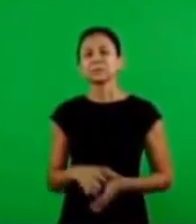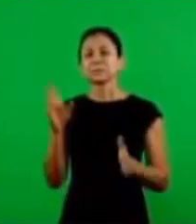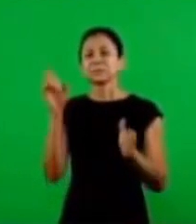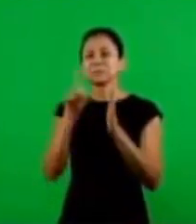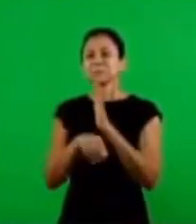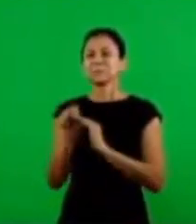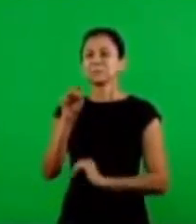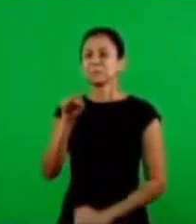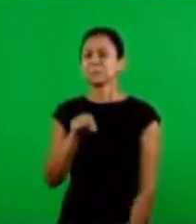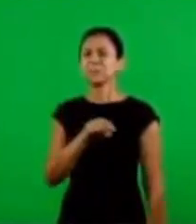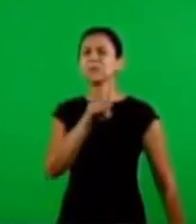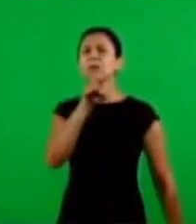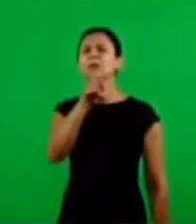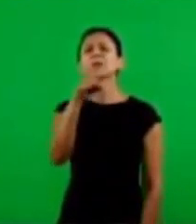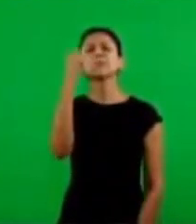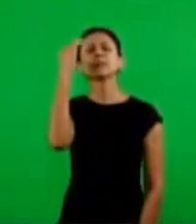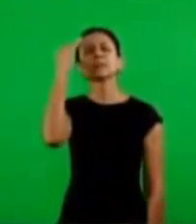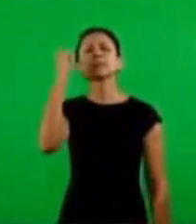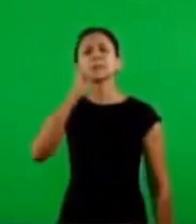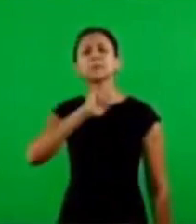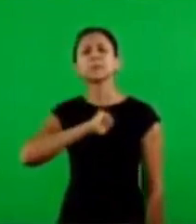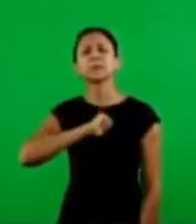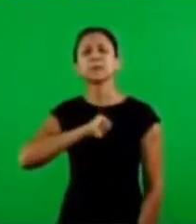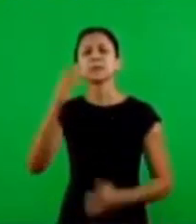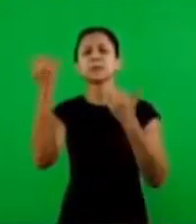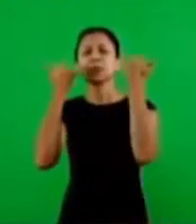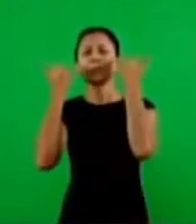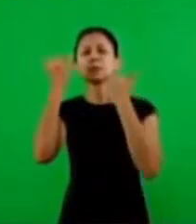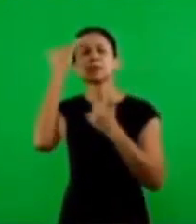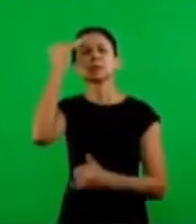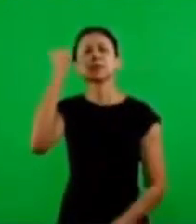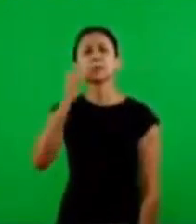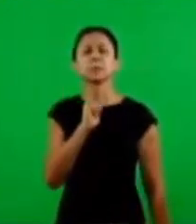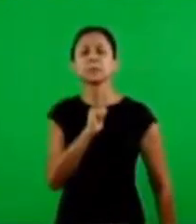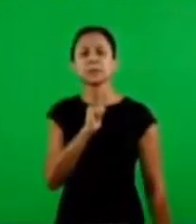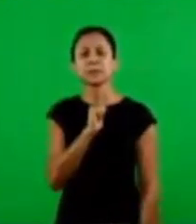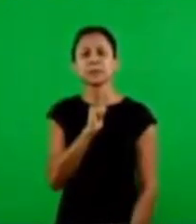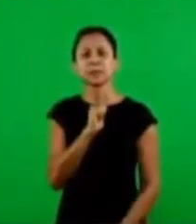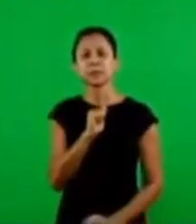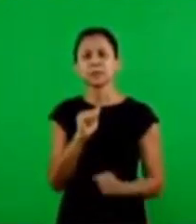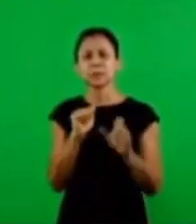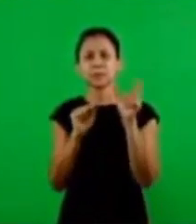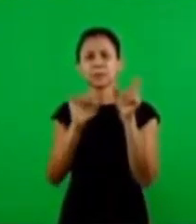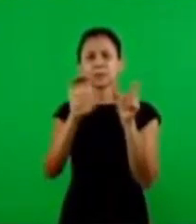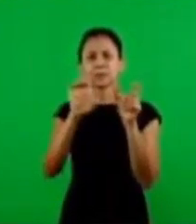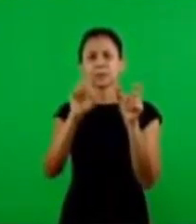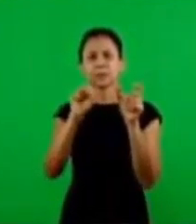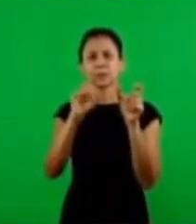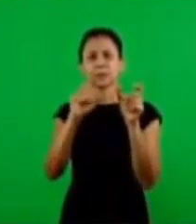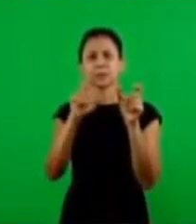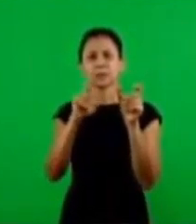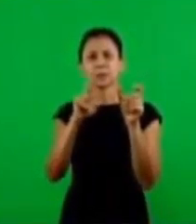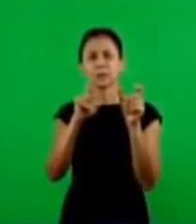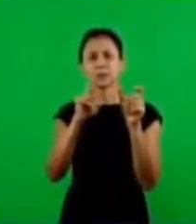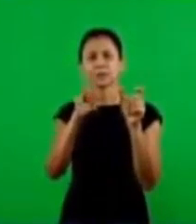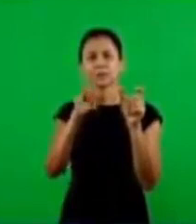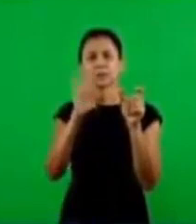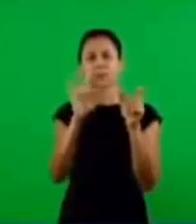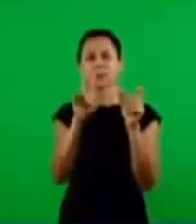And the question is the following. Did you know that what scriptures